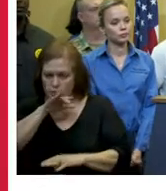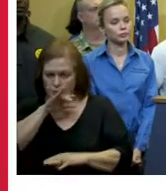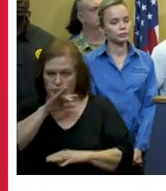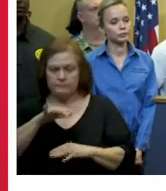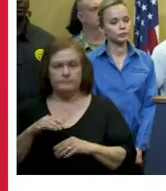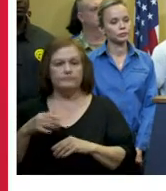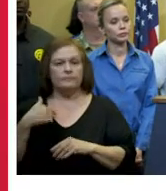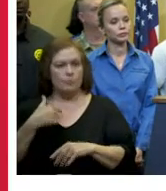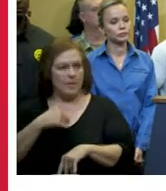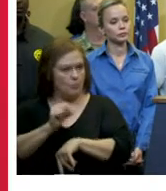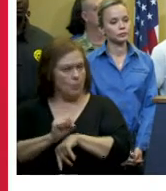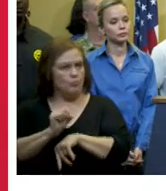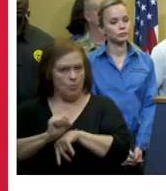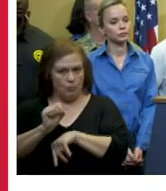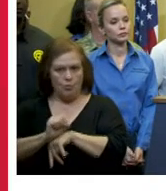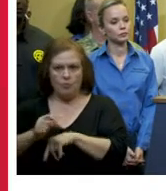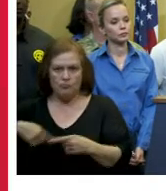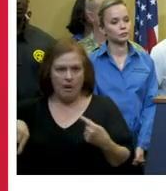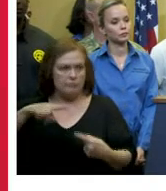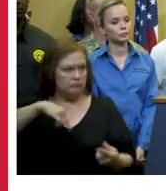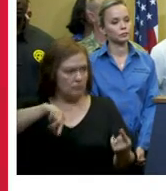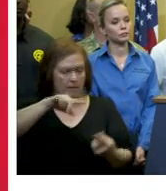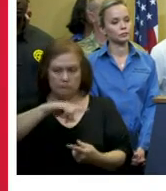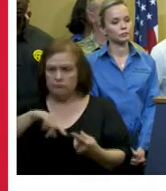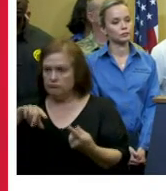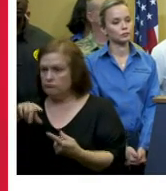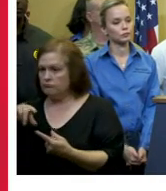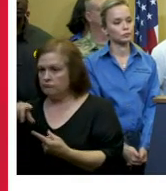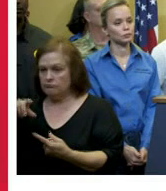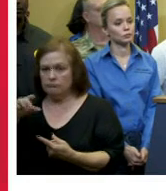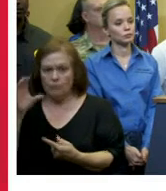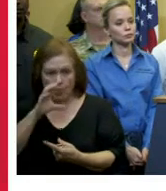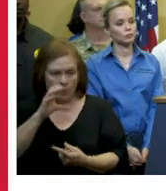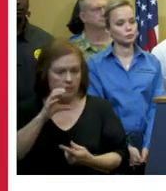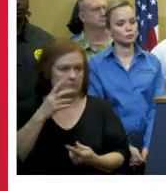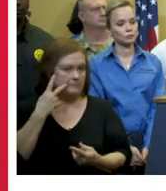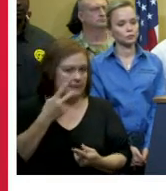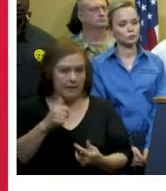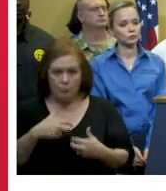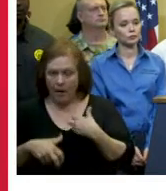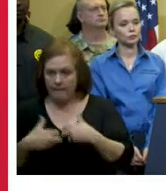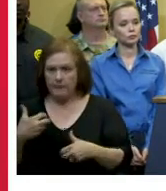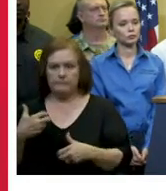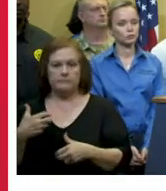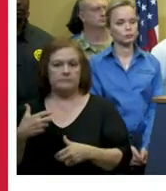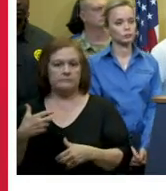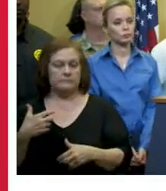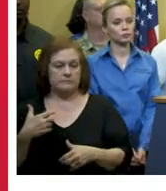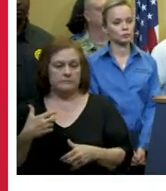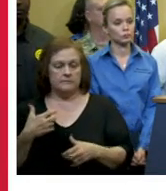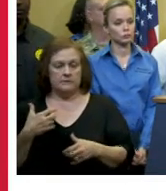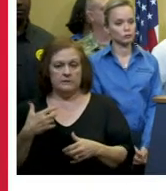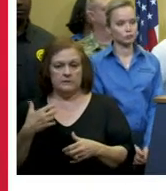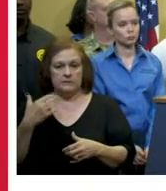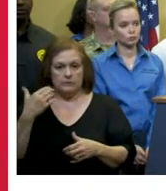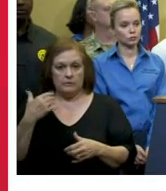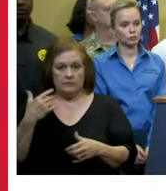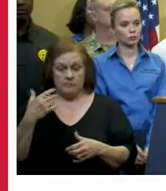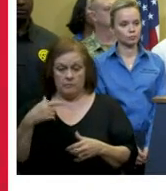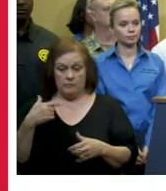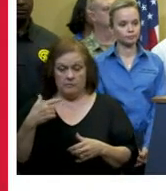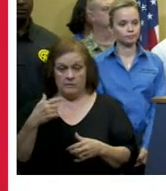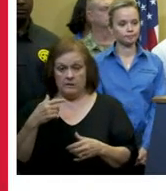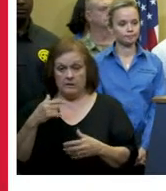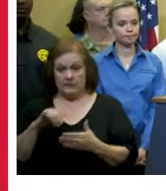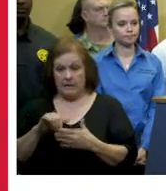you know working on both maintenance in response to flooding and preparation for it we had over 400 3-1-1 calls